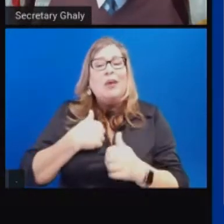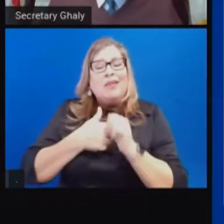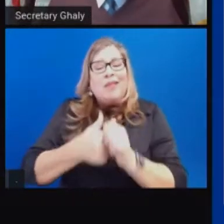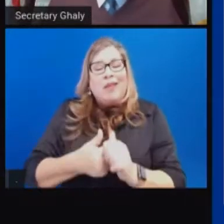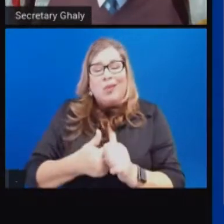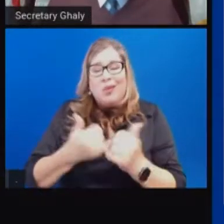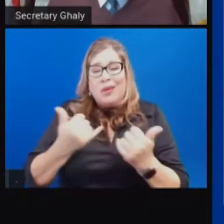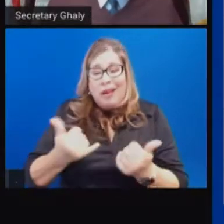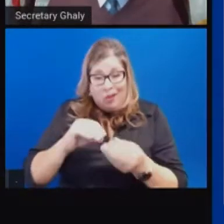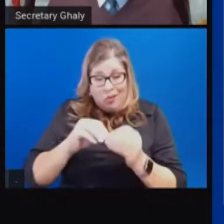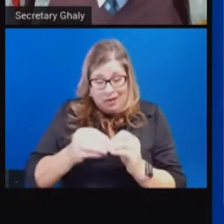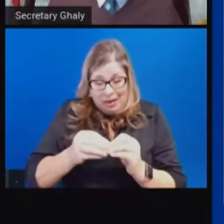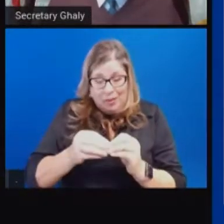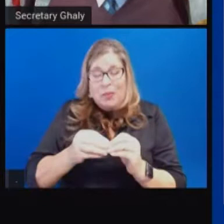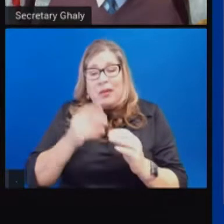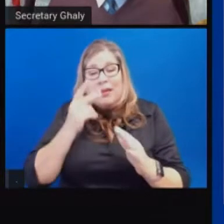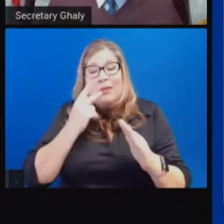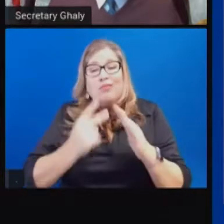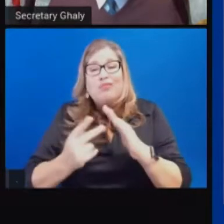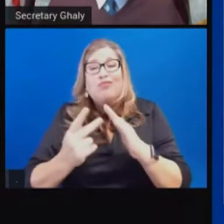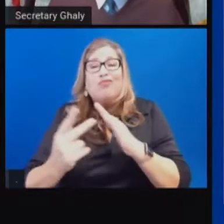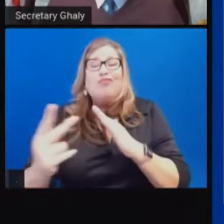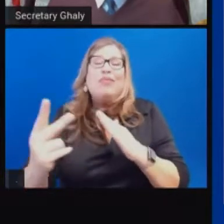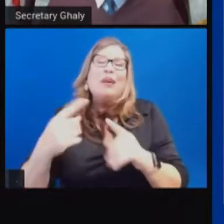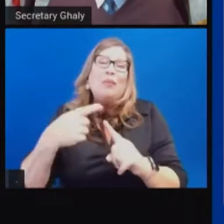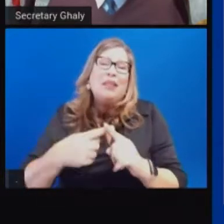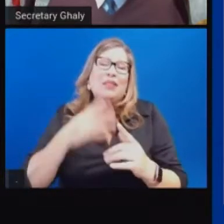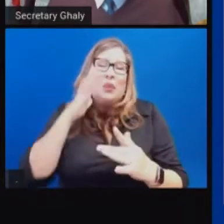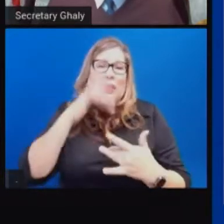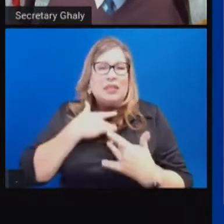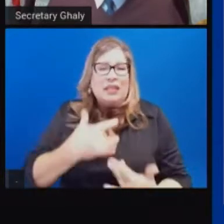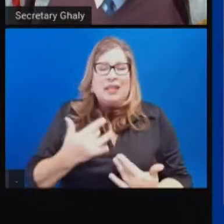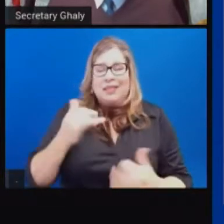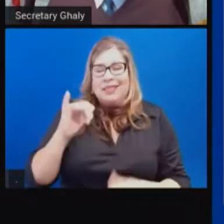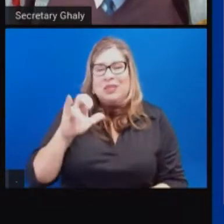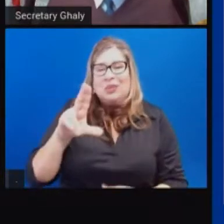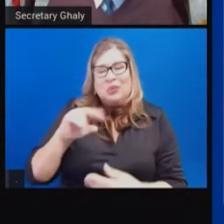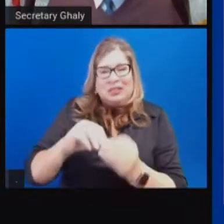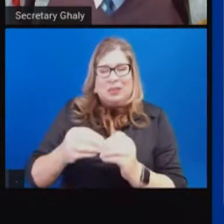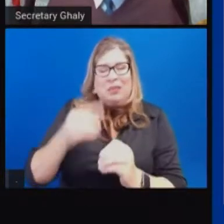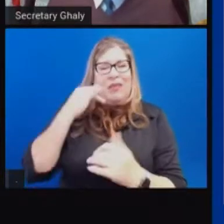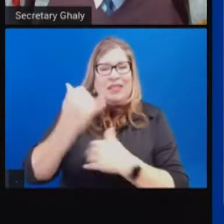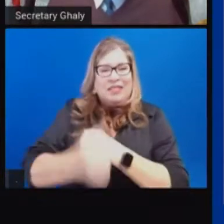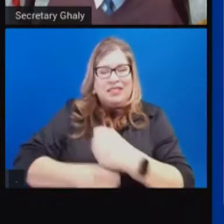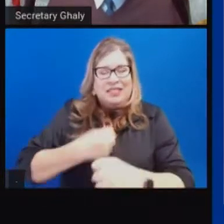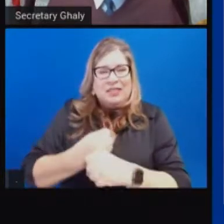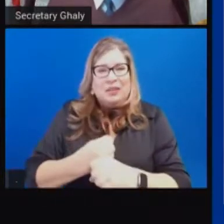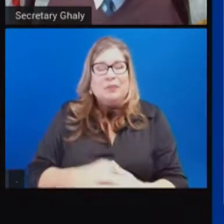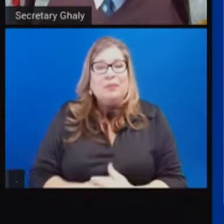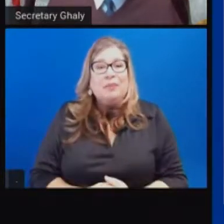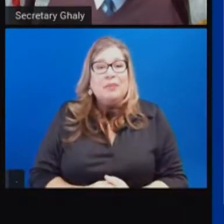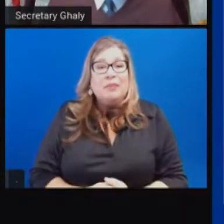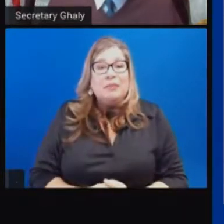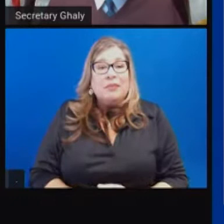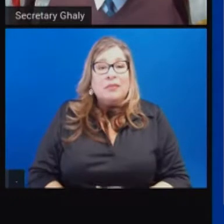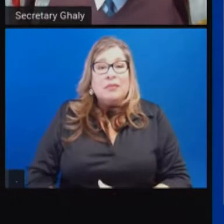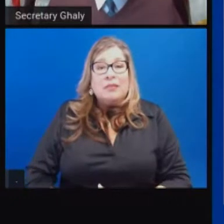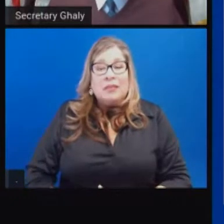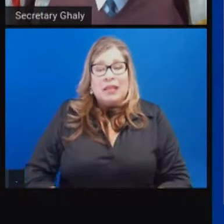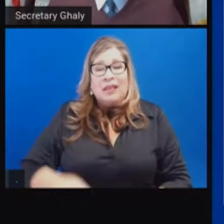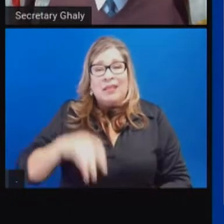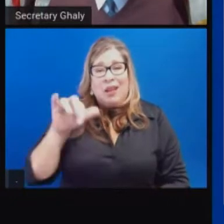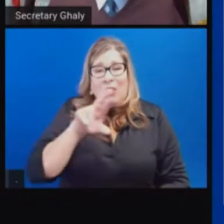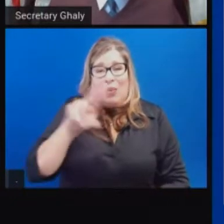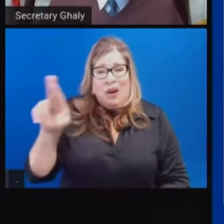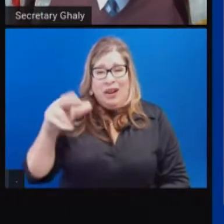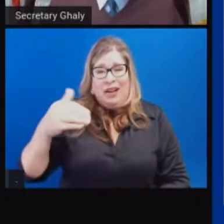normally happens in ICUs this time of year. Those variables that you see on the right are the ones I'm going to dig into